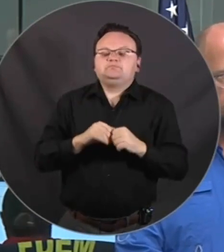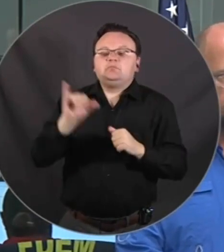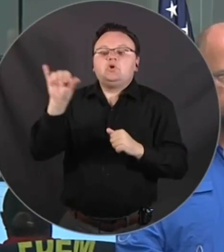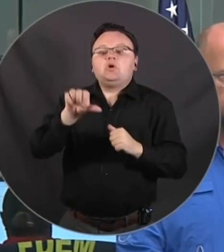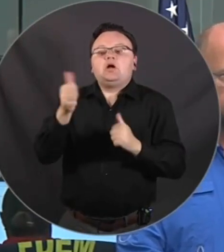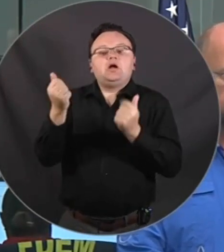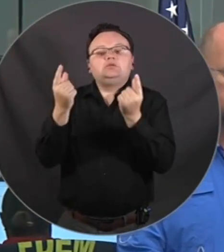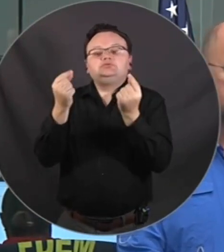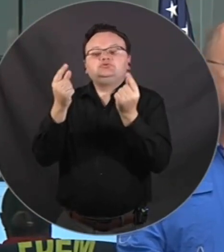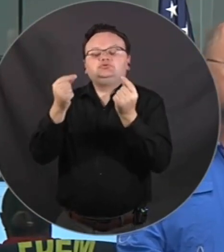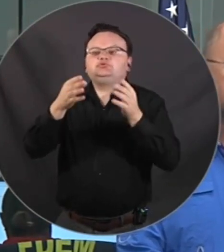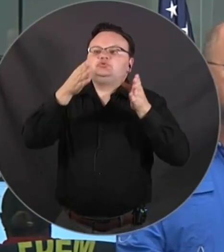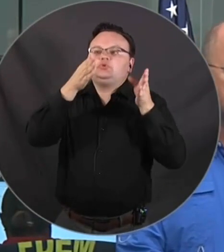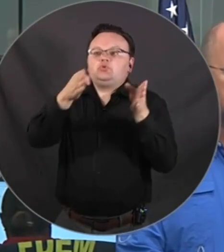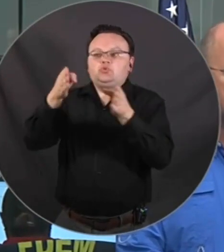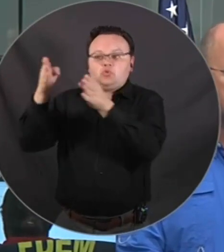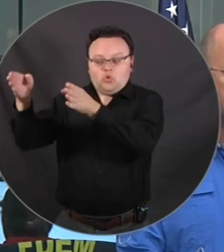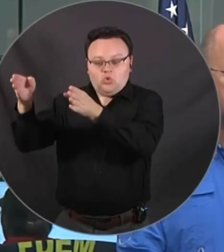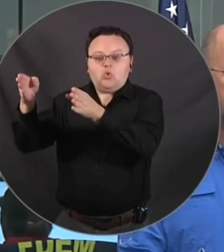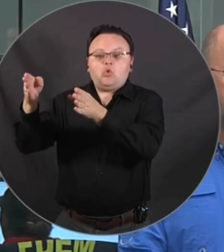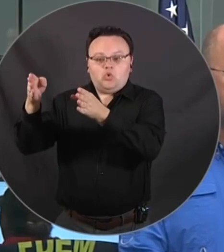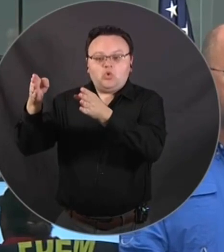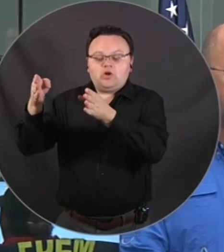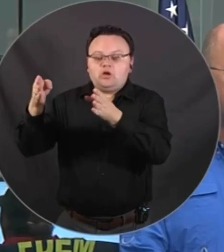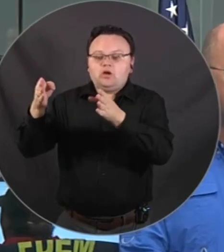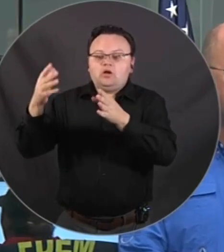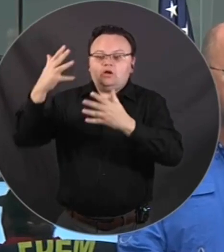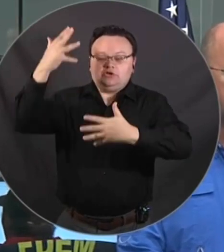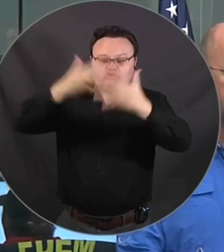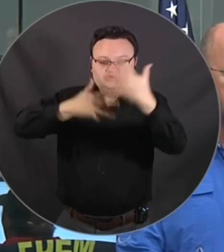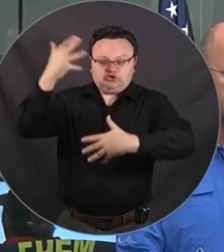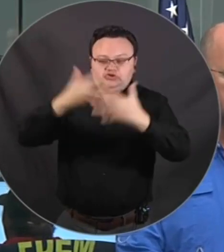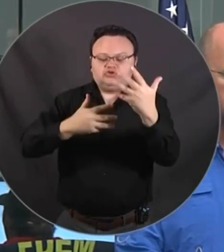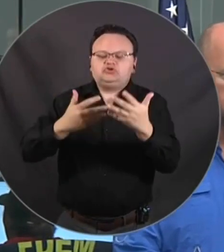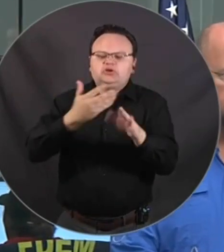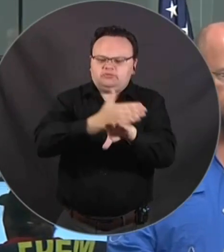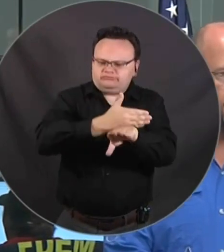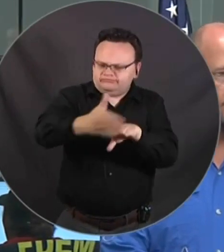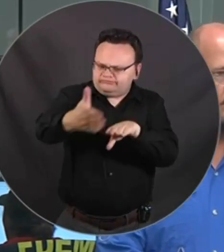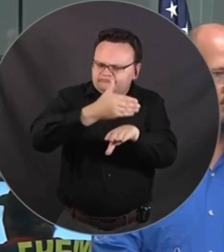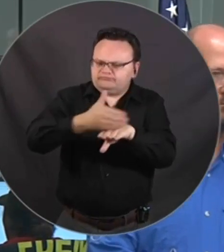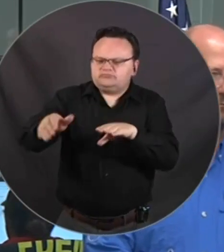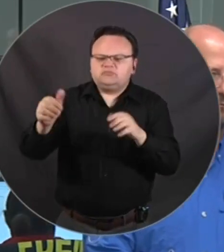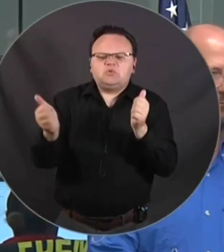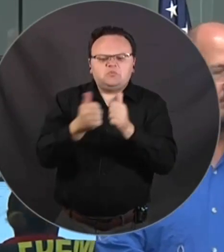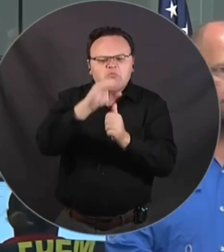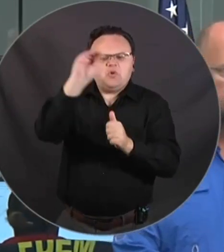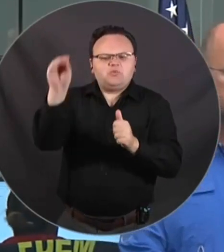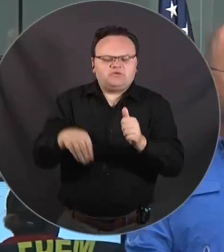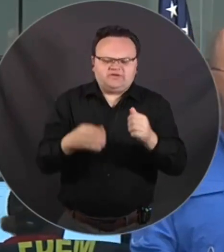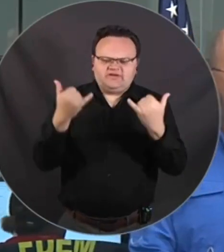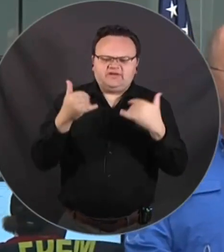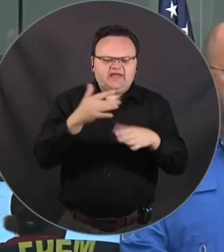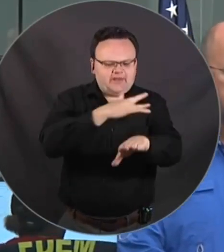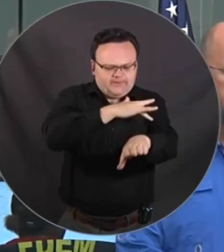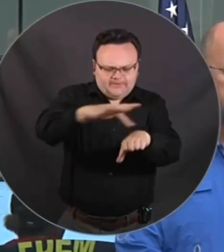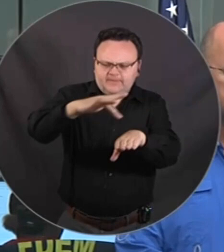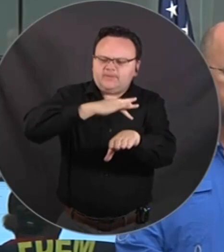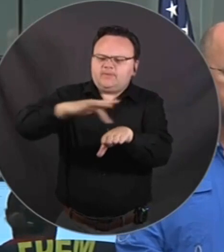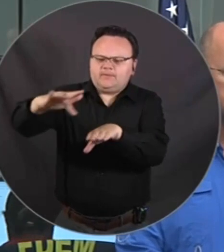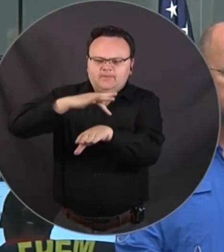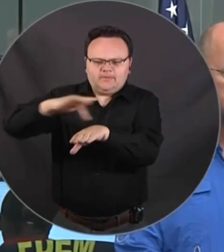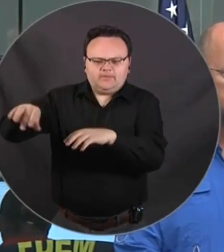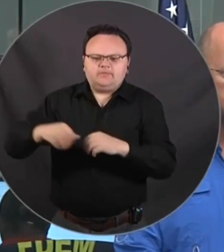impacted roadways. Florida Department of Transportation has cleared the vast majority of impacted roadways. All state bridges,